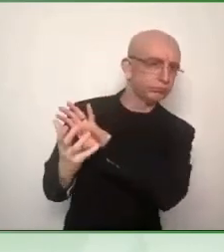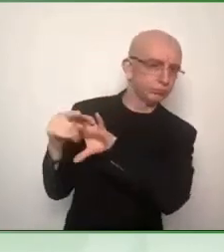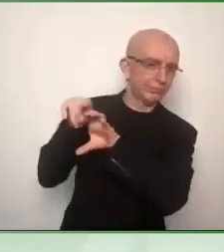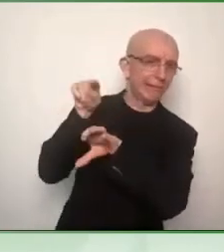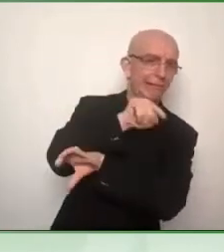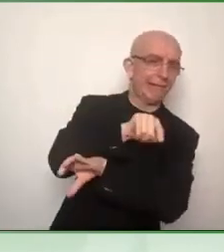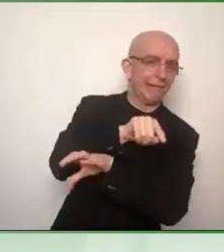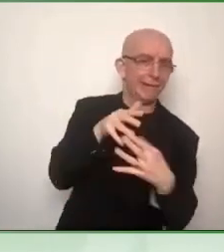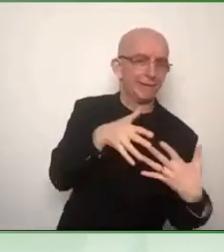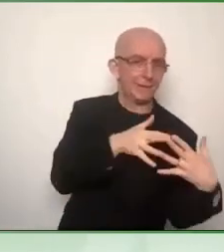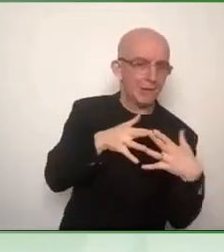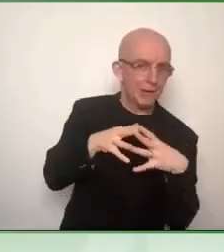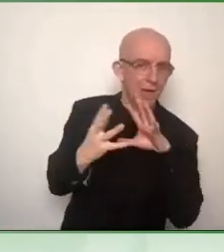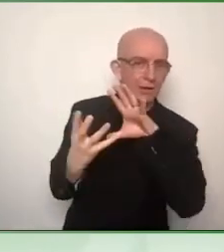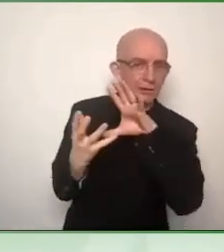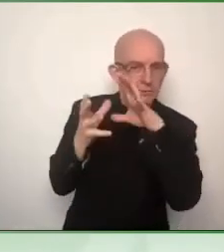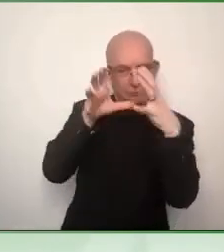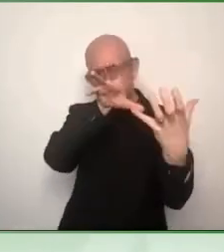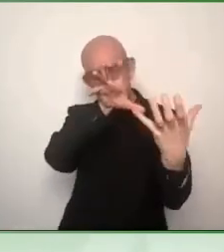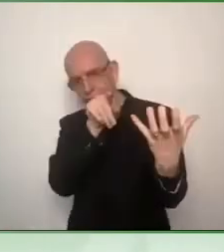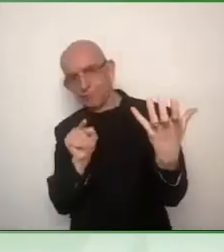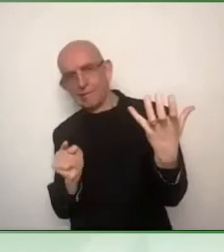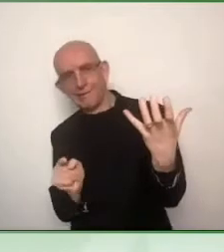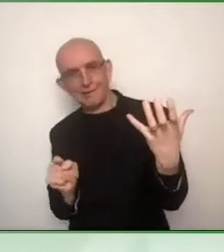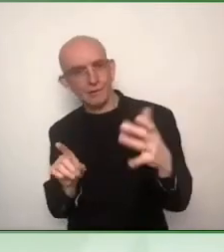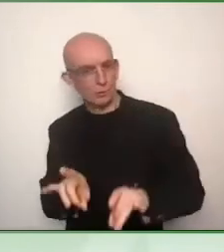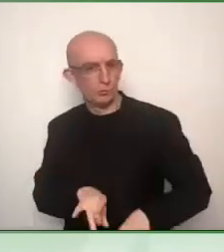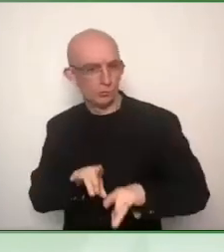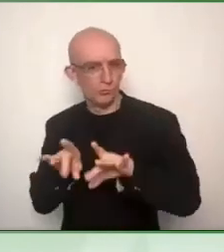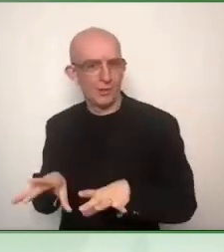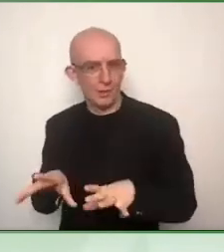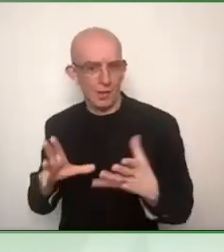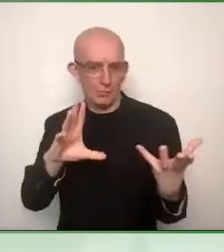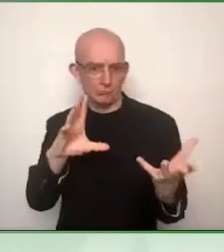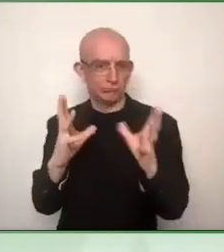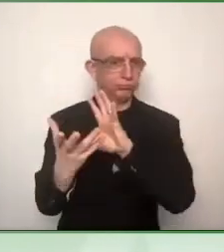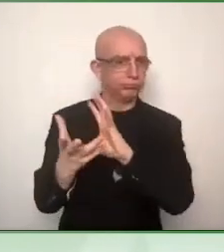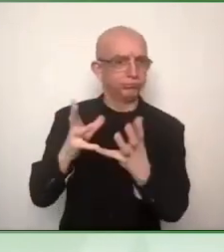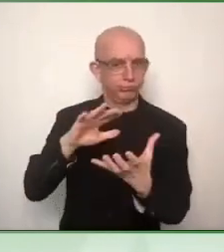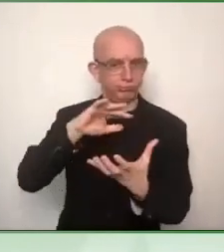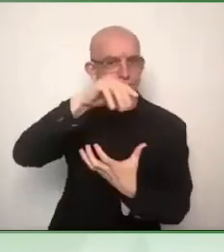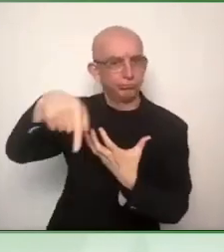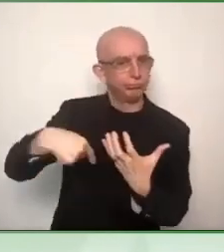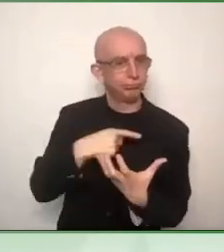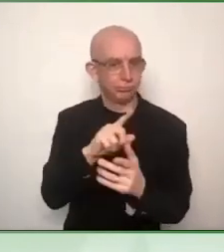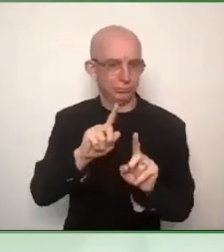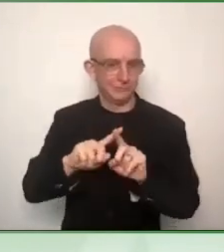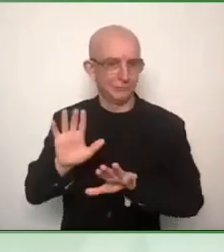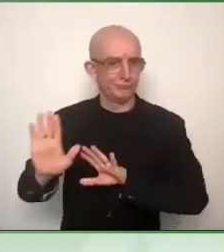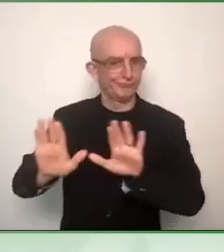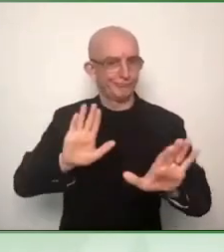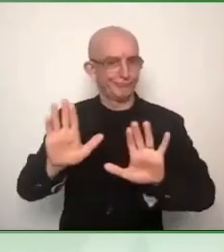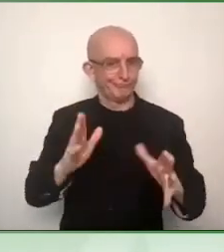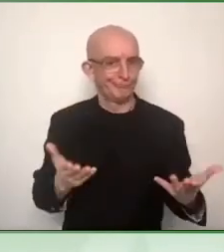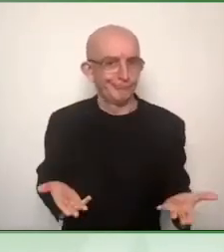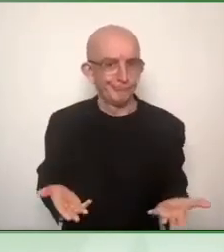this kind of, you know, this is an important aspect for accessibility as well. Having common standards